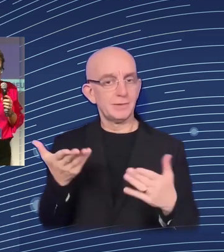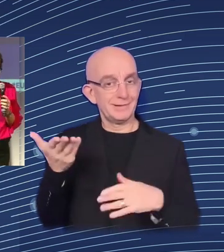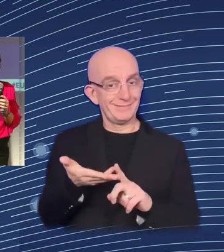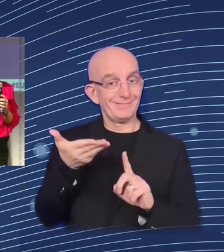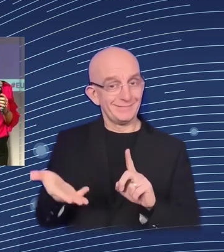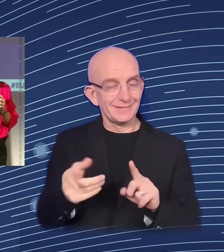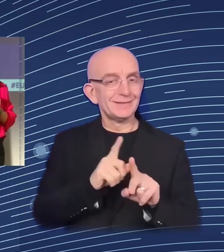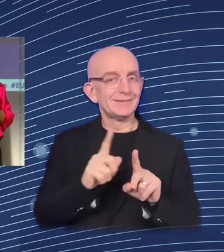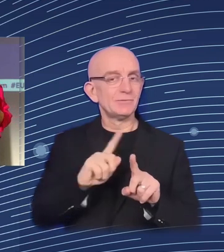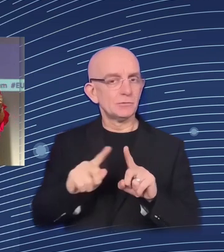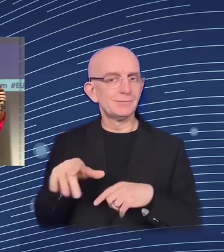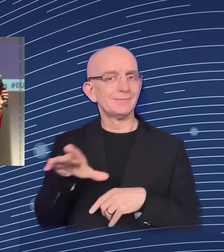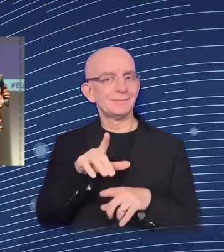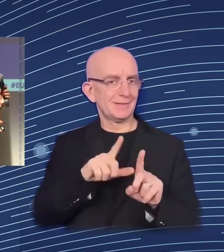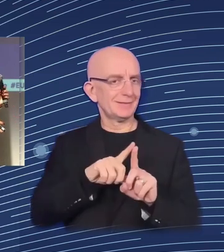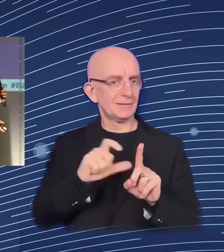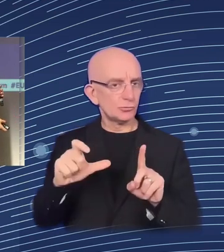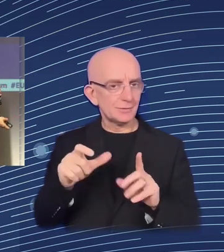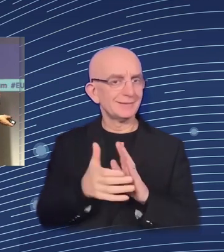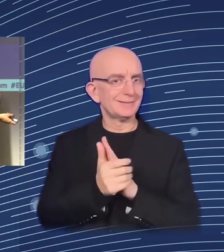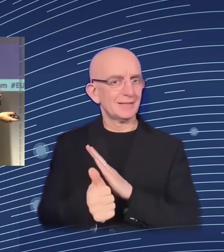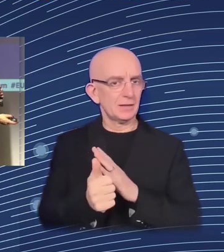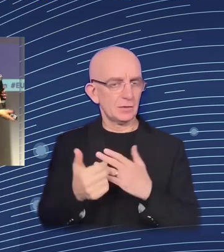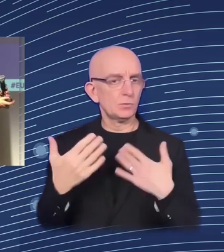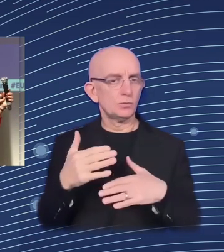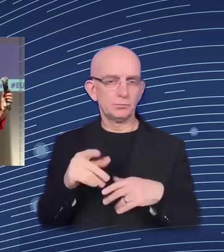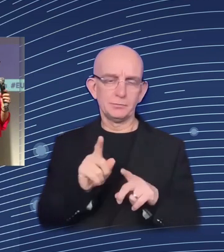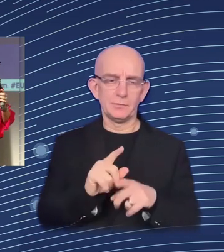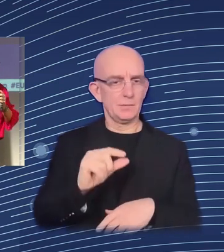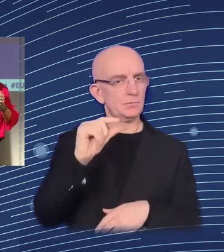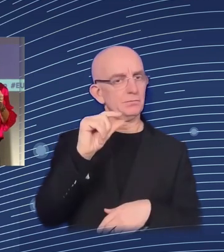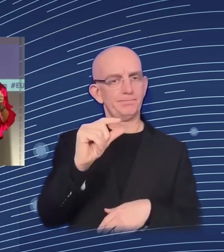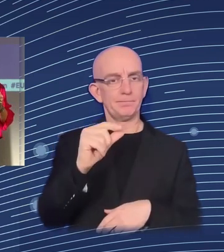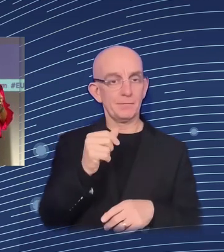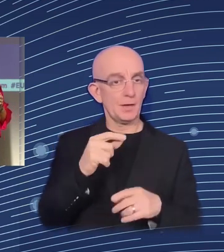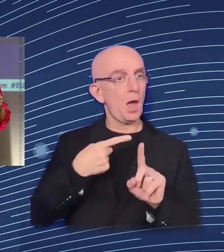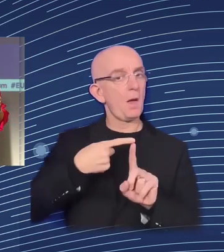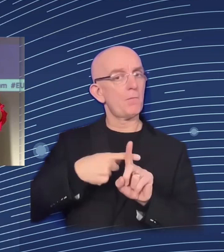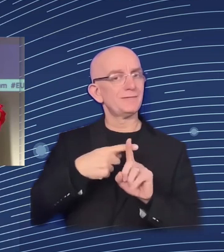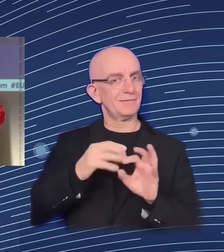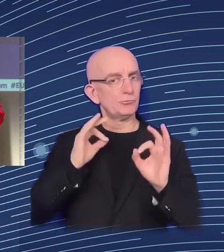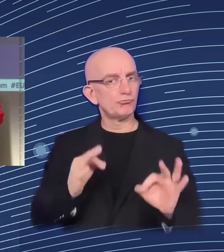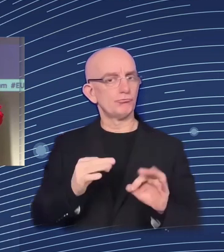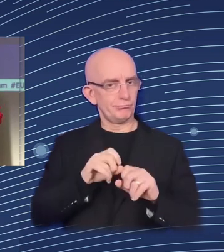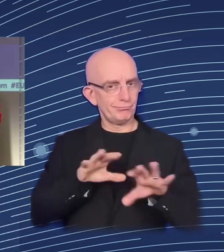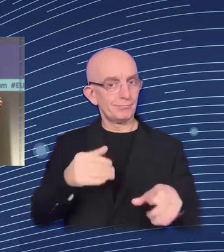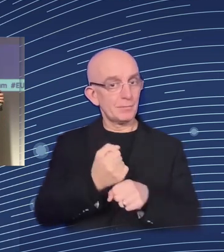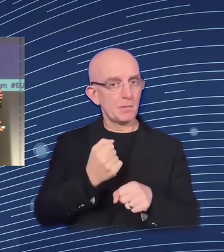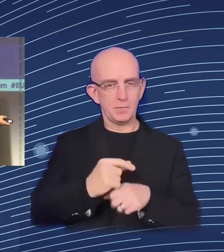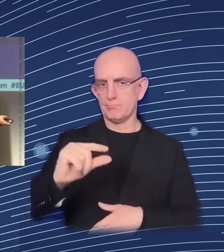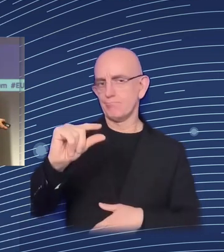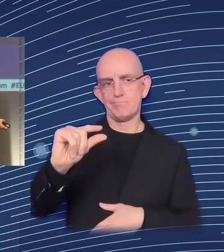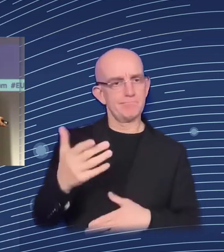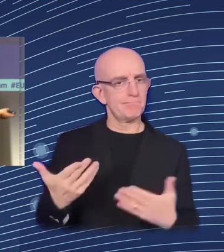good explanation for this. That's mostly our job. So, you can say that actually, the economy managed to